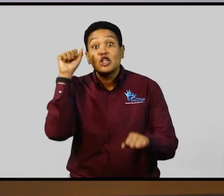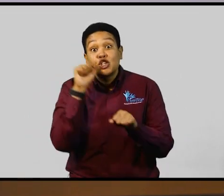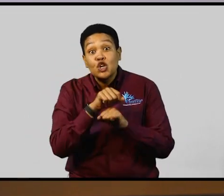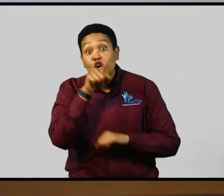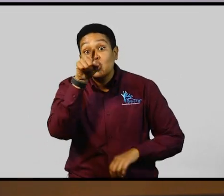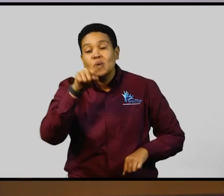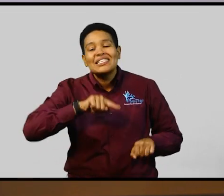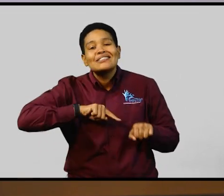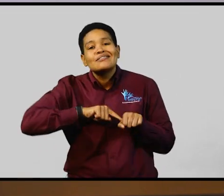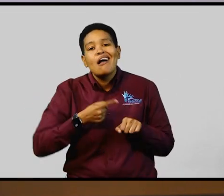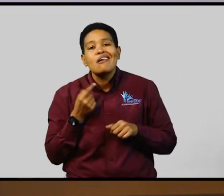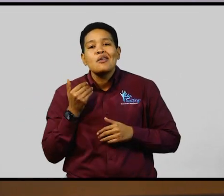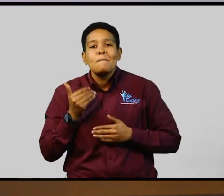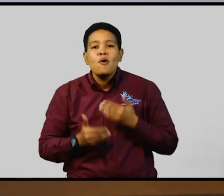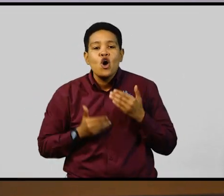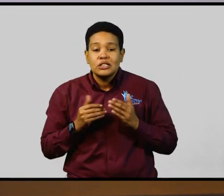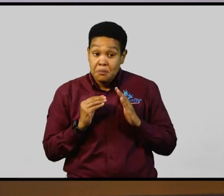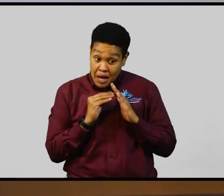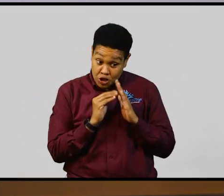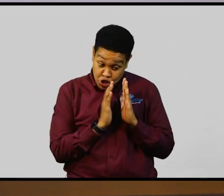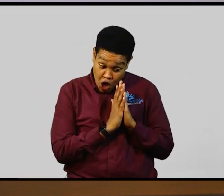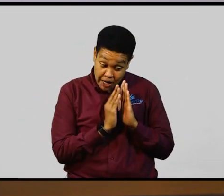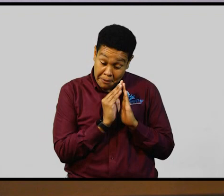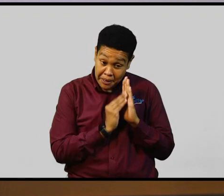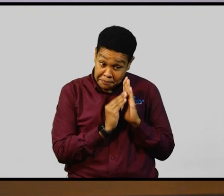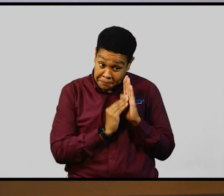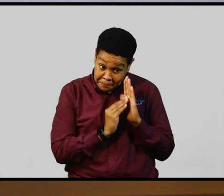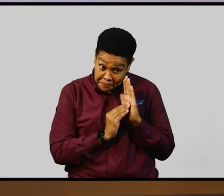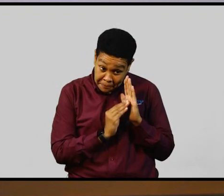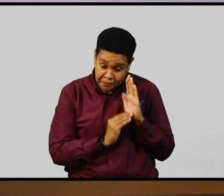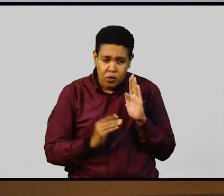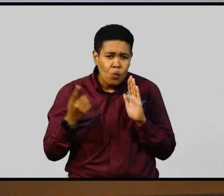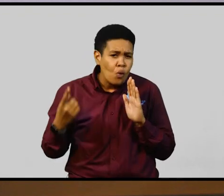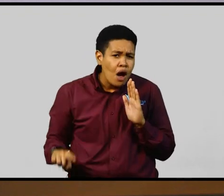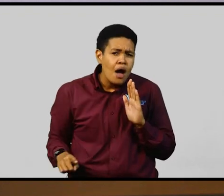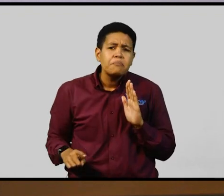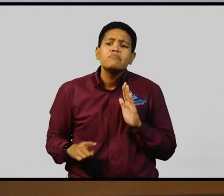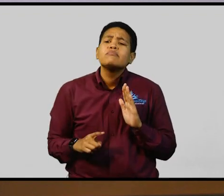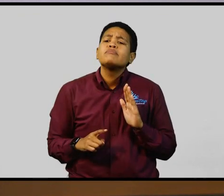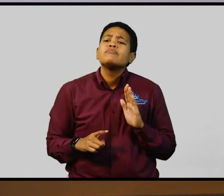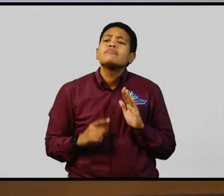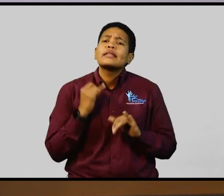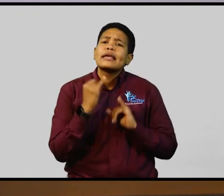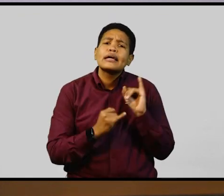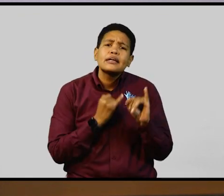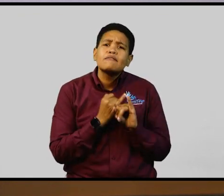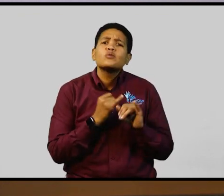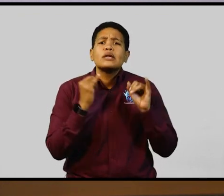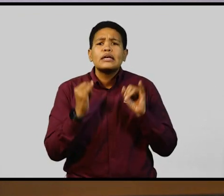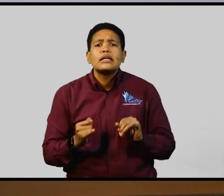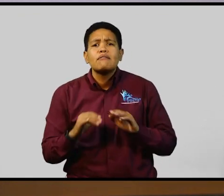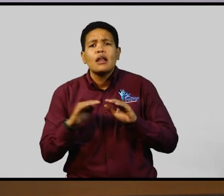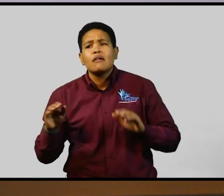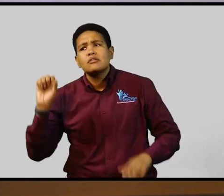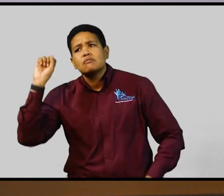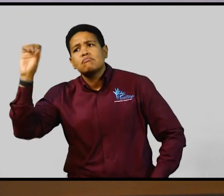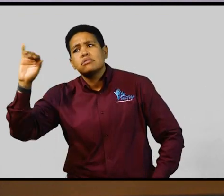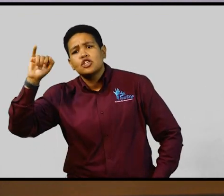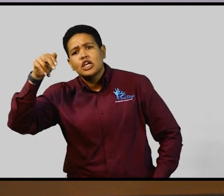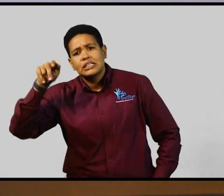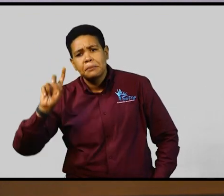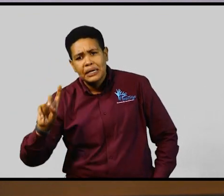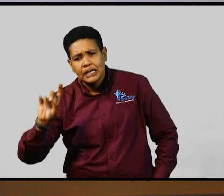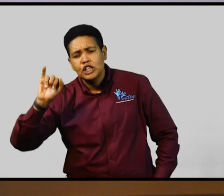that they start the process by documenting at the individual or institutional level, taking it to the JCPD,